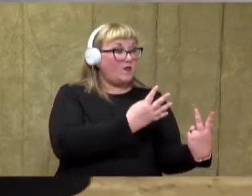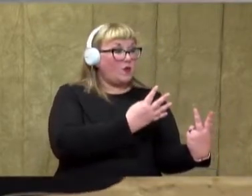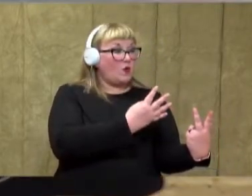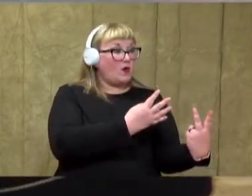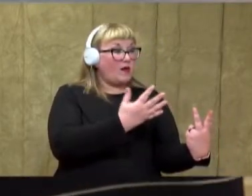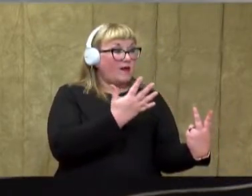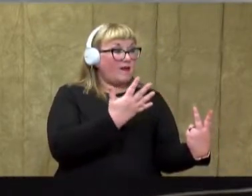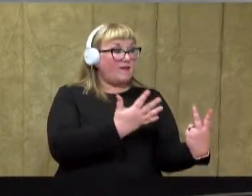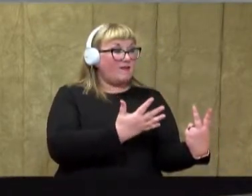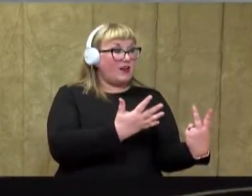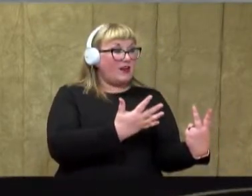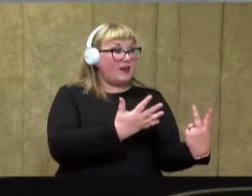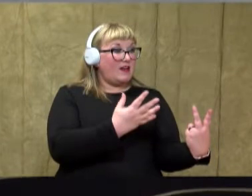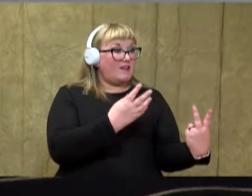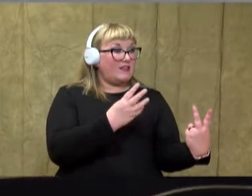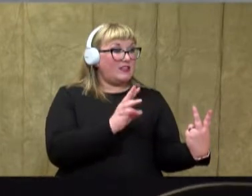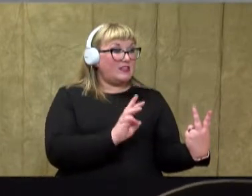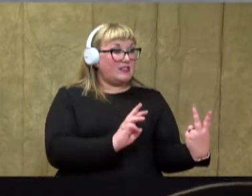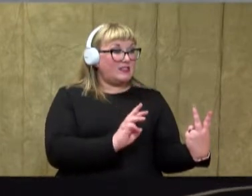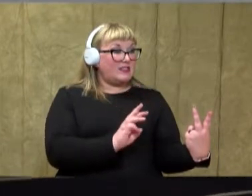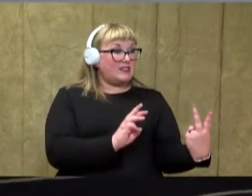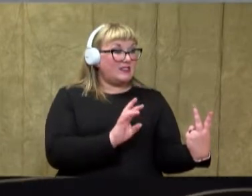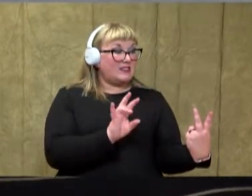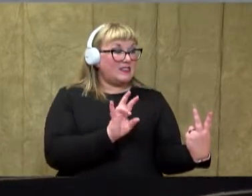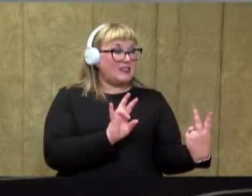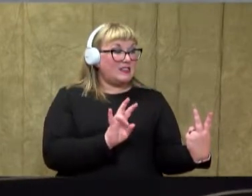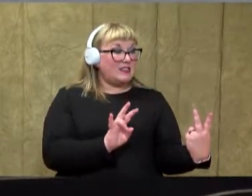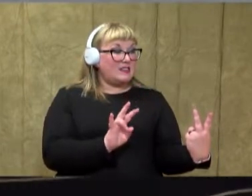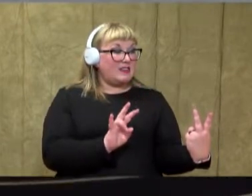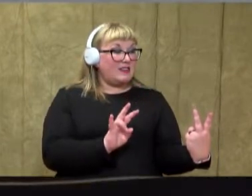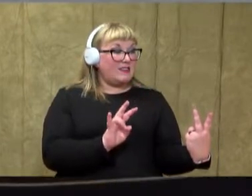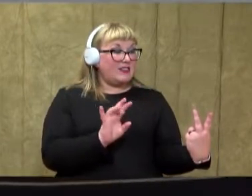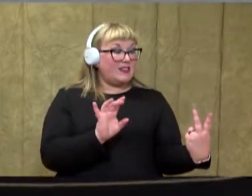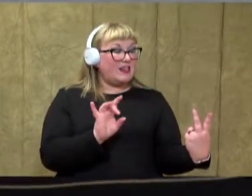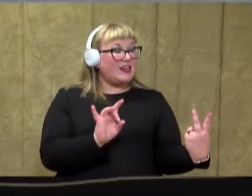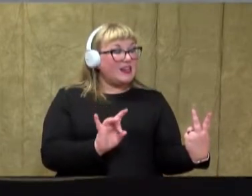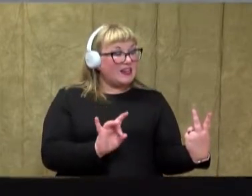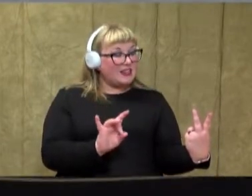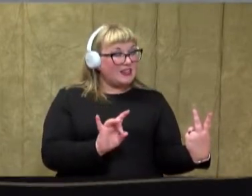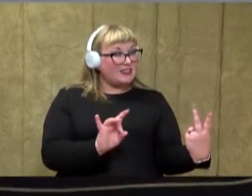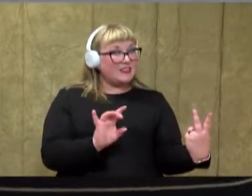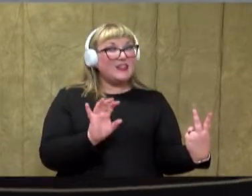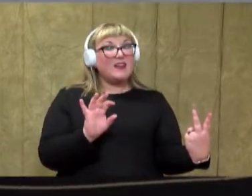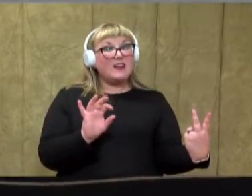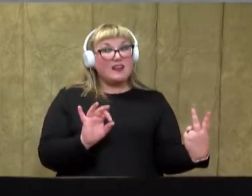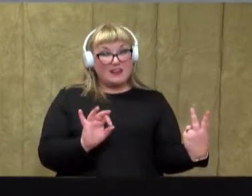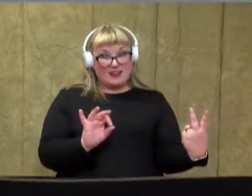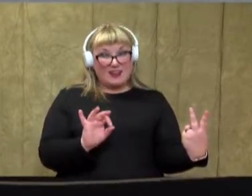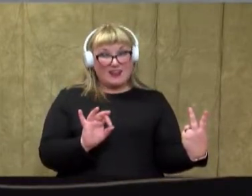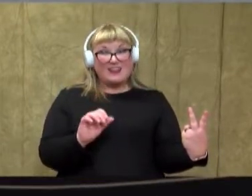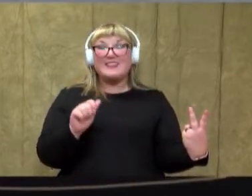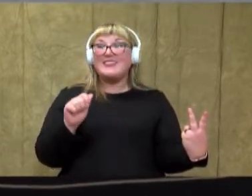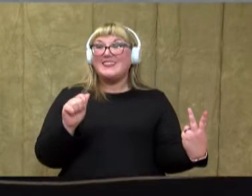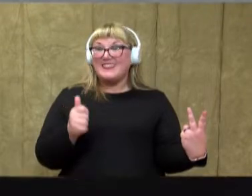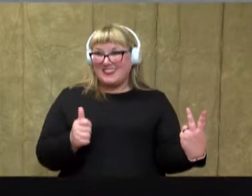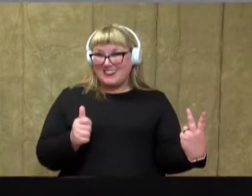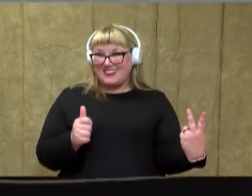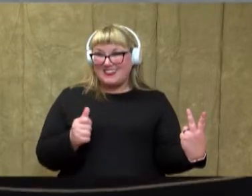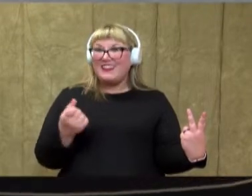4, 5, 6, 7, 8, 9,